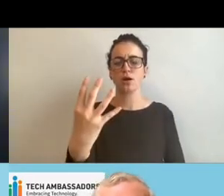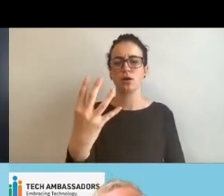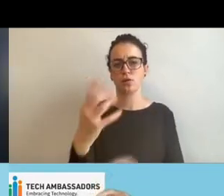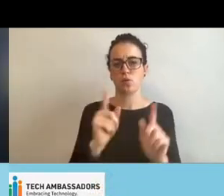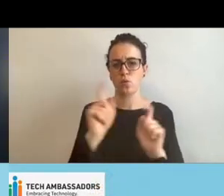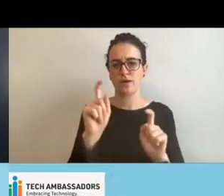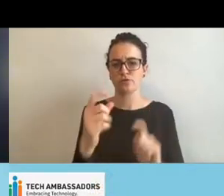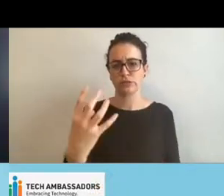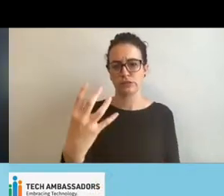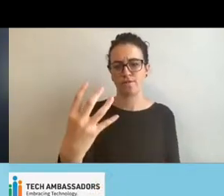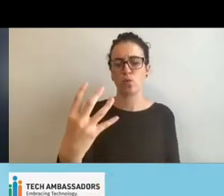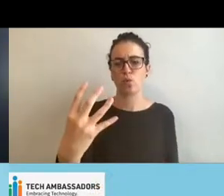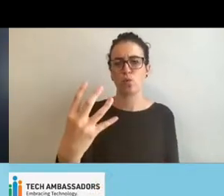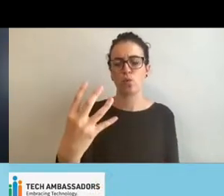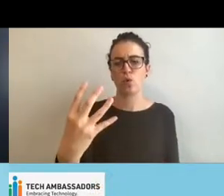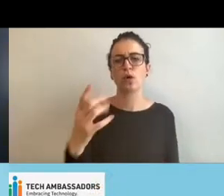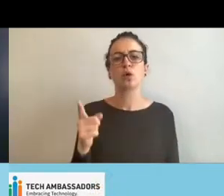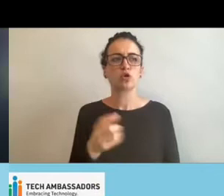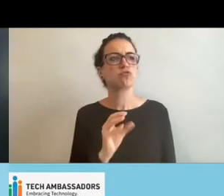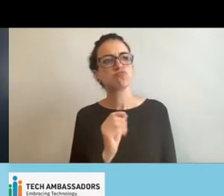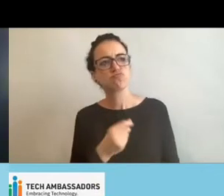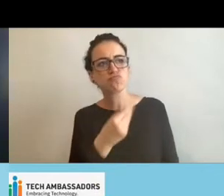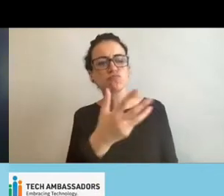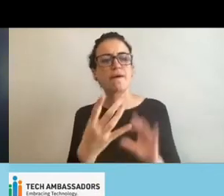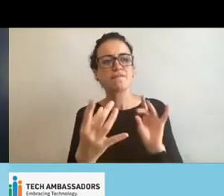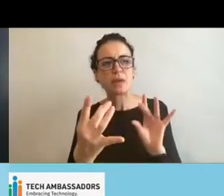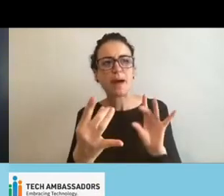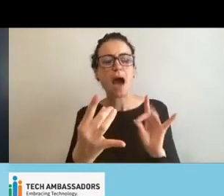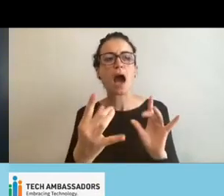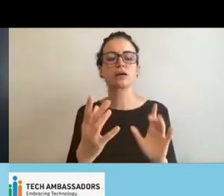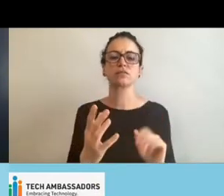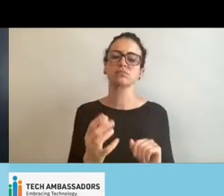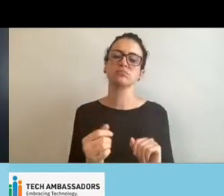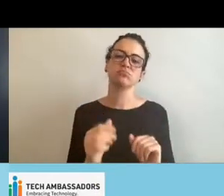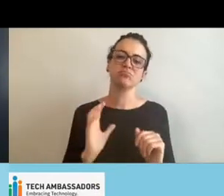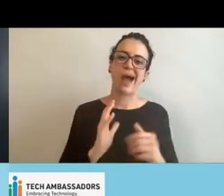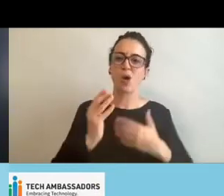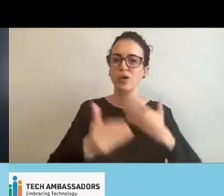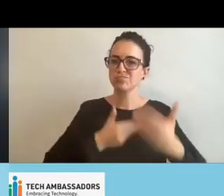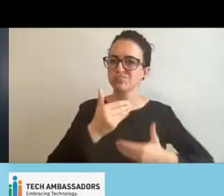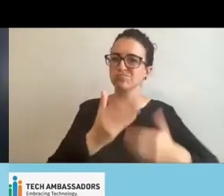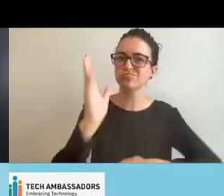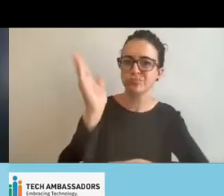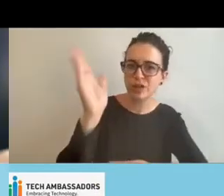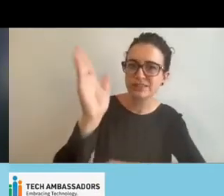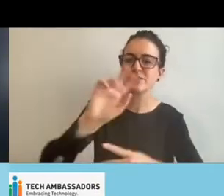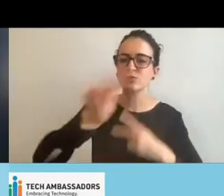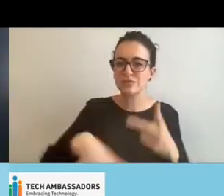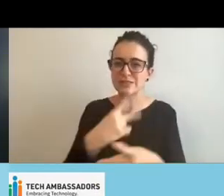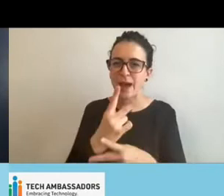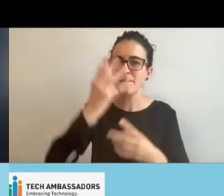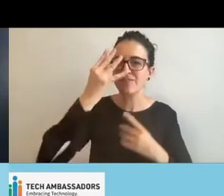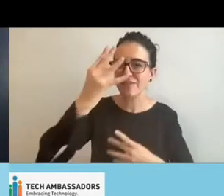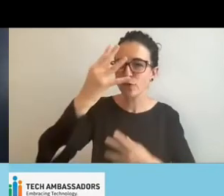that will, you know, let us know how we did basically, um, and what your opinions are on the types of information we're trying to get out, how we're